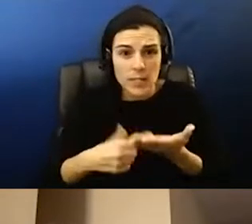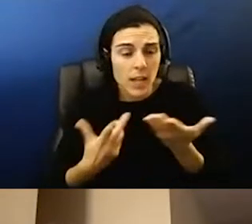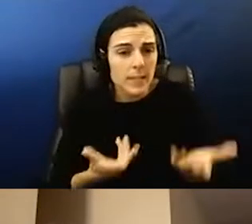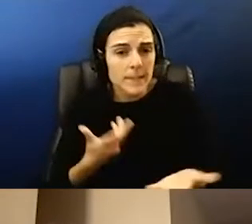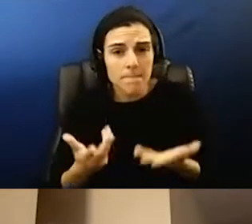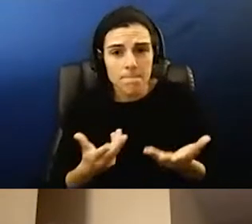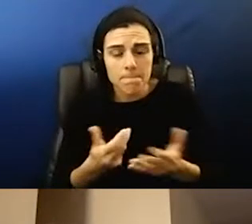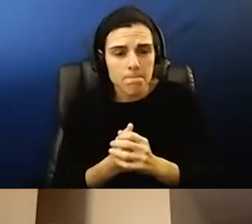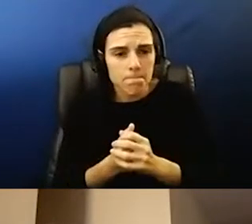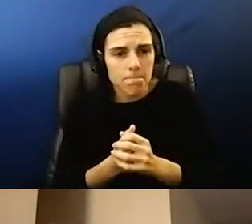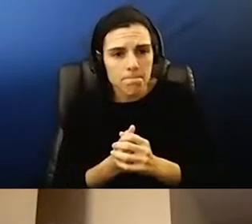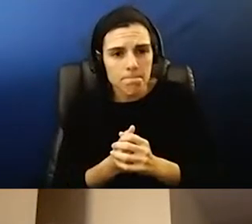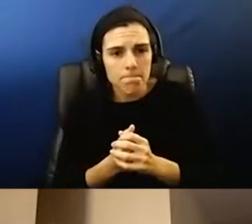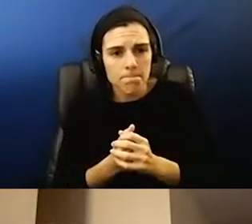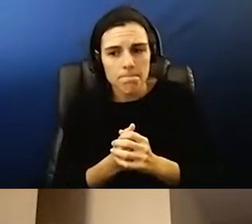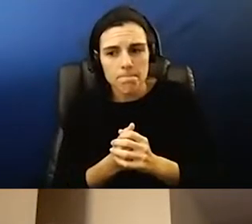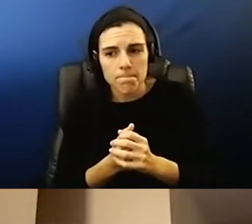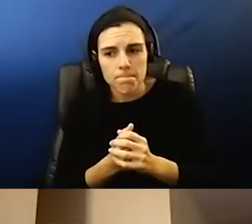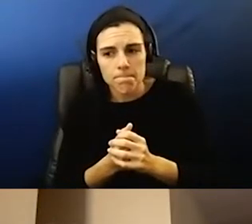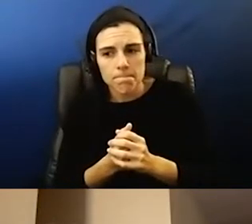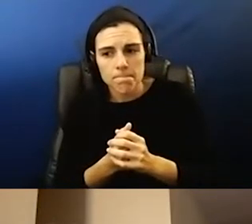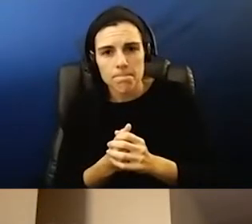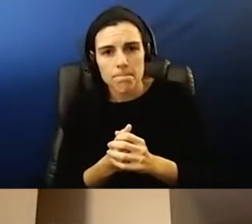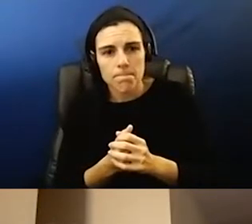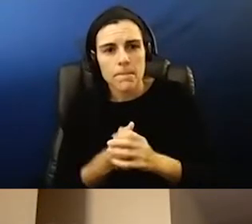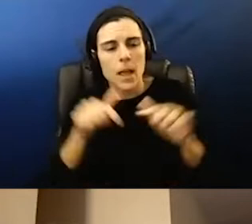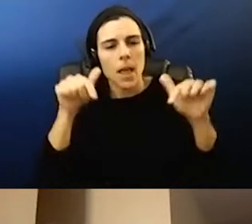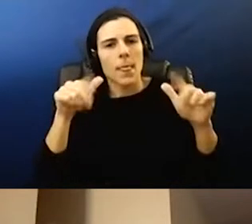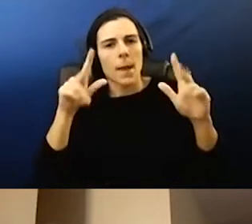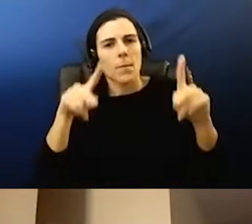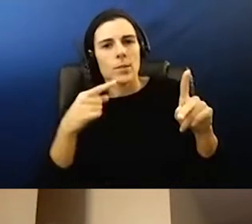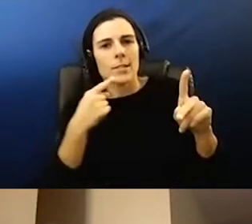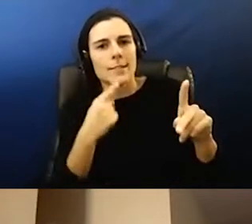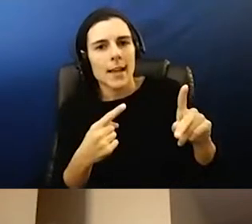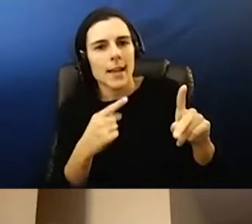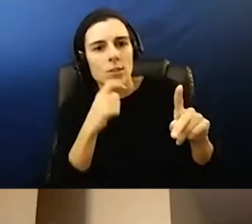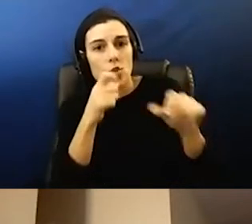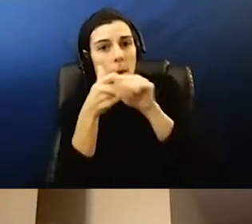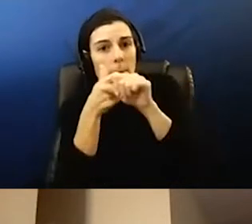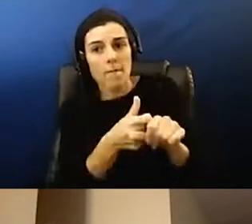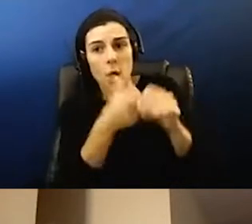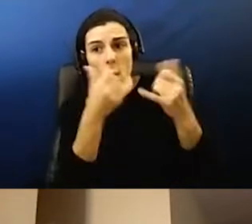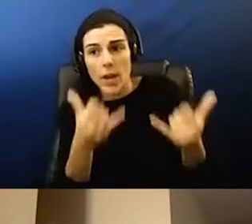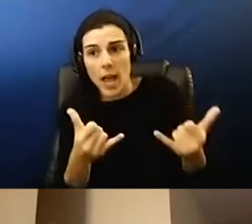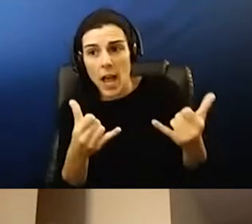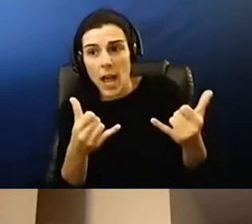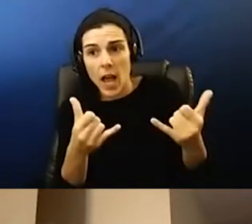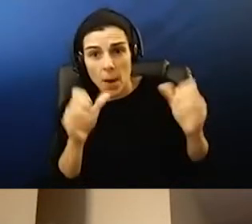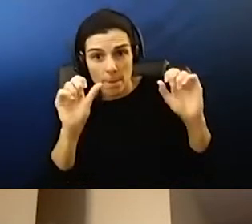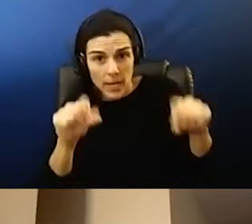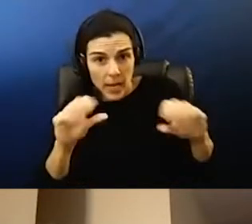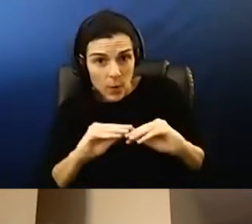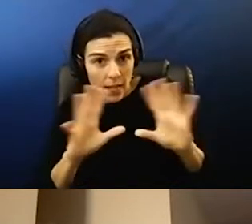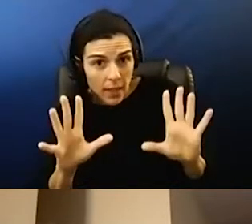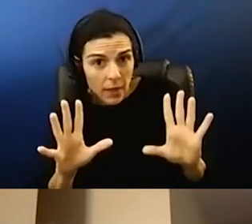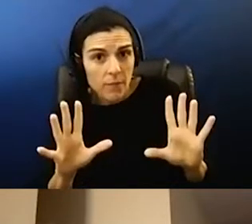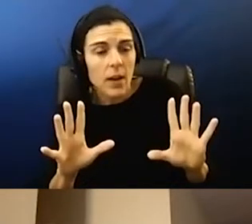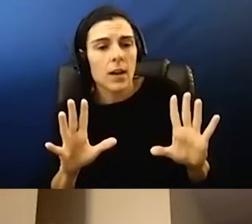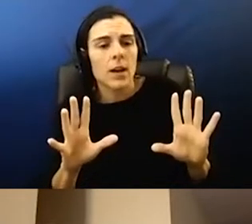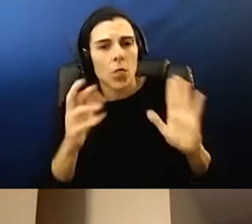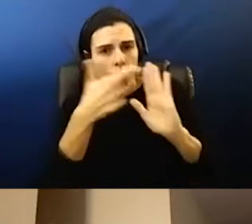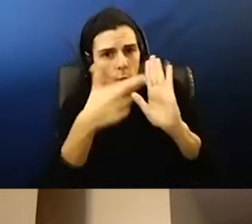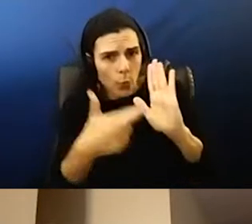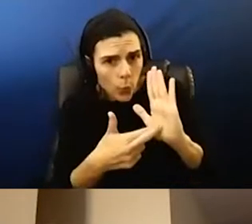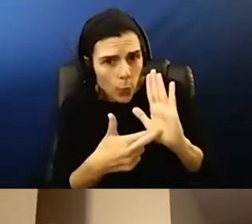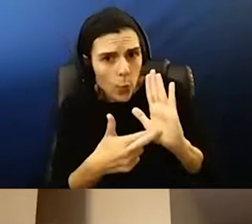and, and the, you know, in full transparency, uh, this person notes that they're not being followed now, but can we kind of clarify that, that these, you know, the rules that